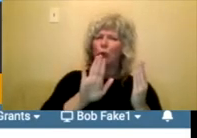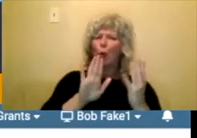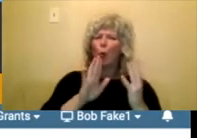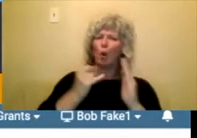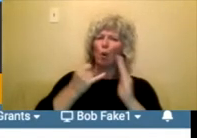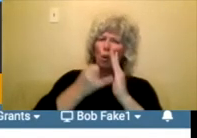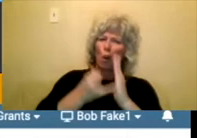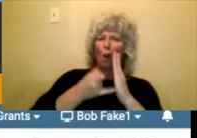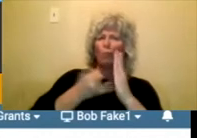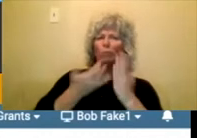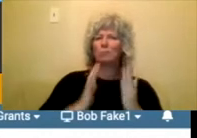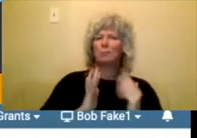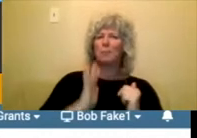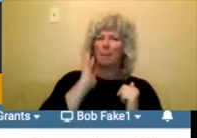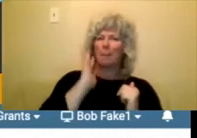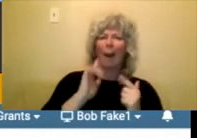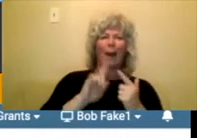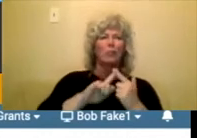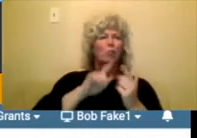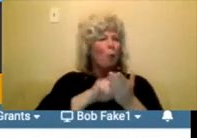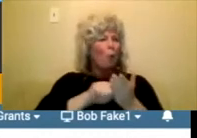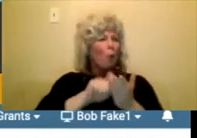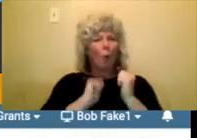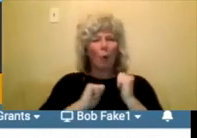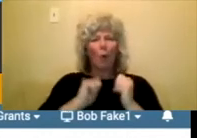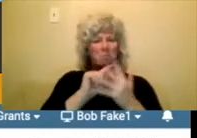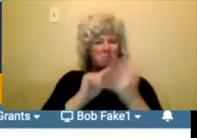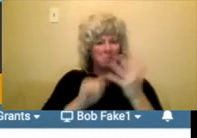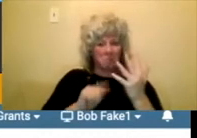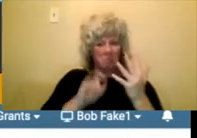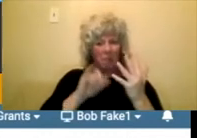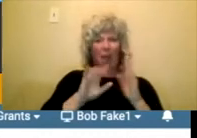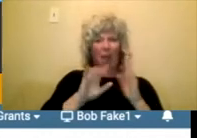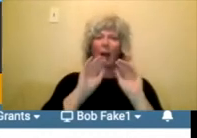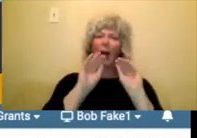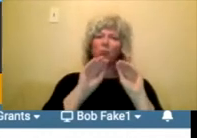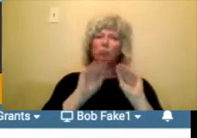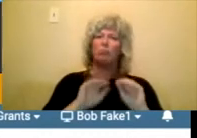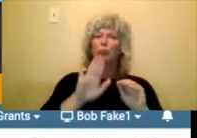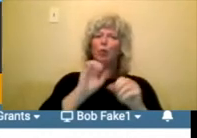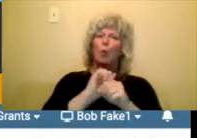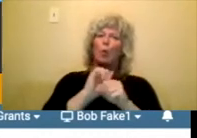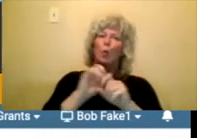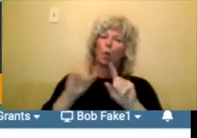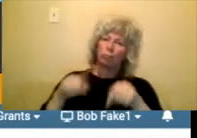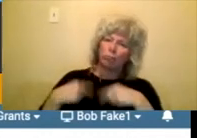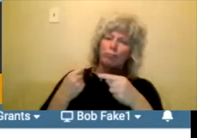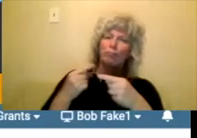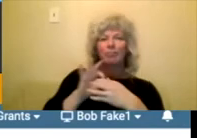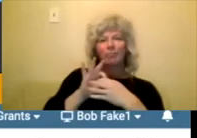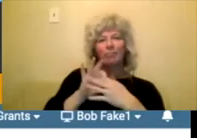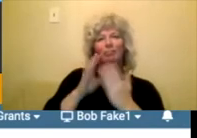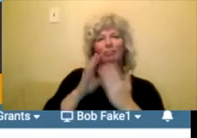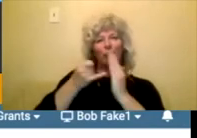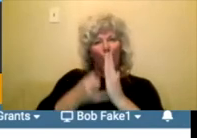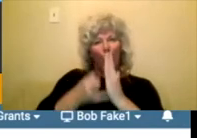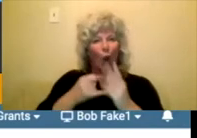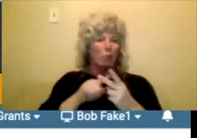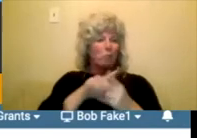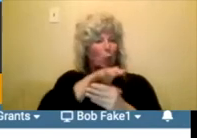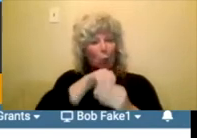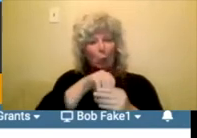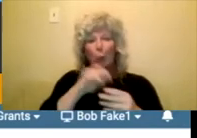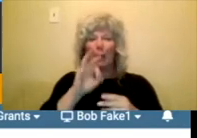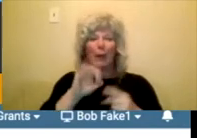something relevant to the project you're applying for to, um, include audio files, um,